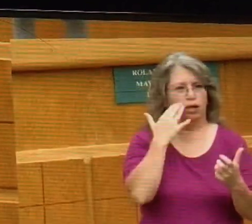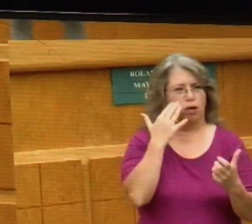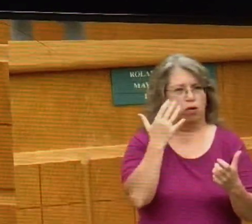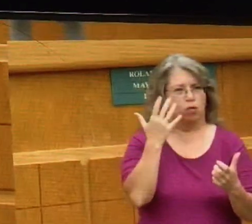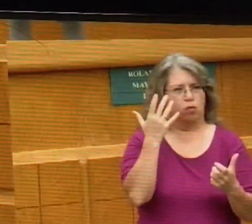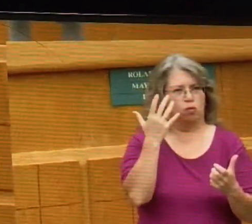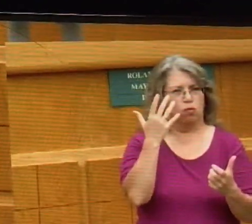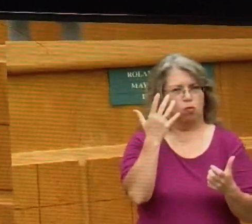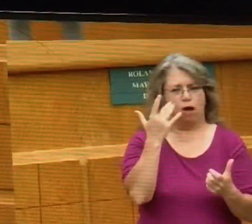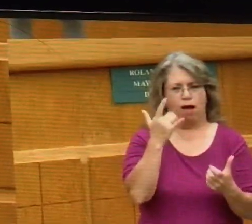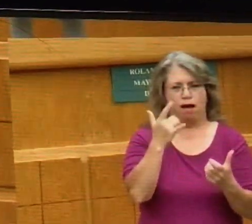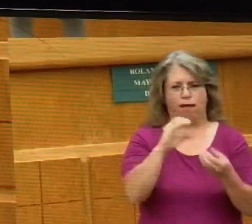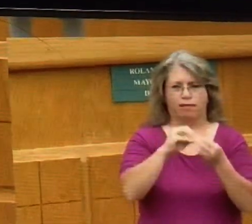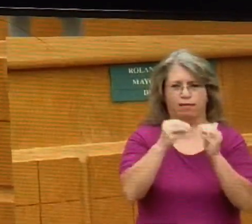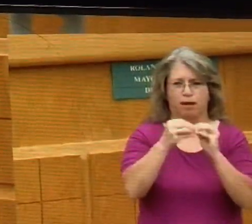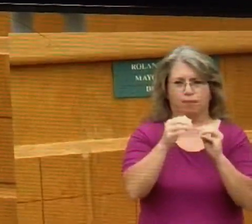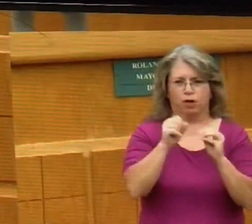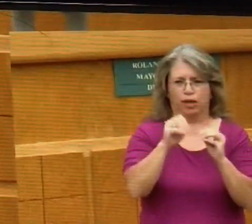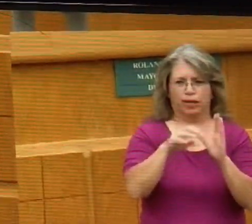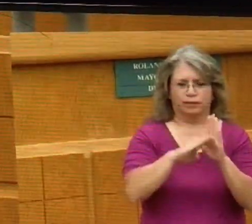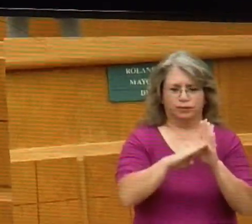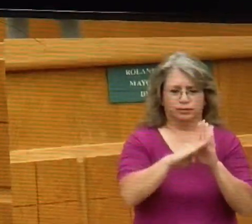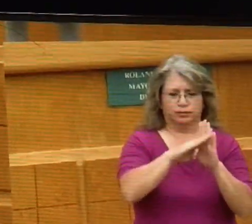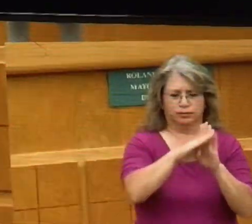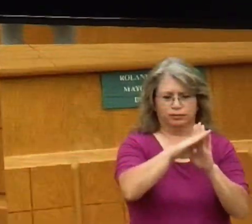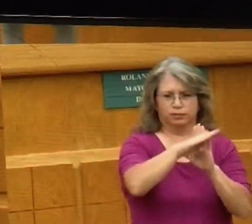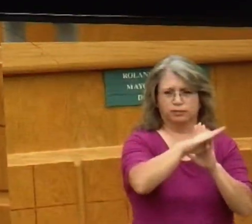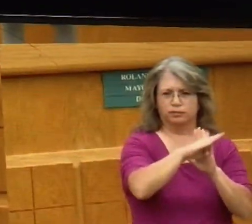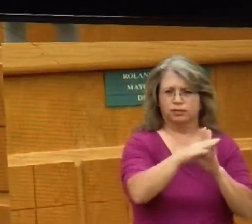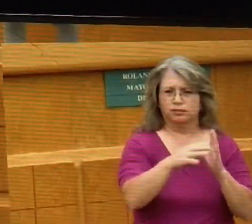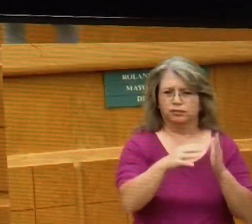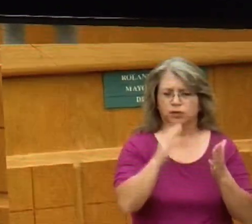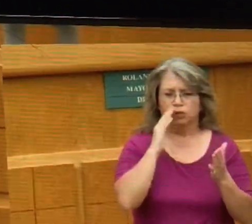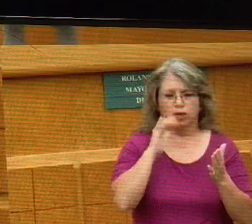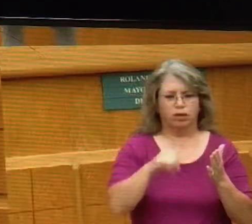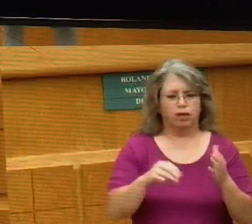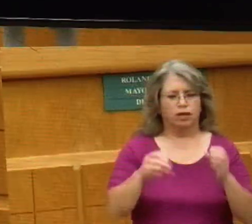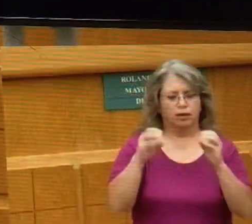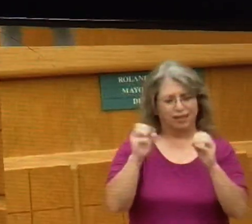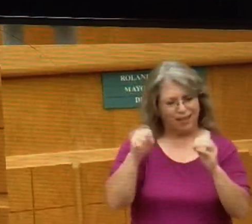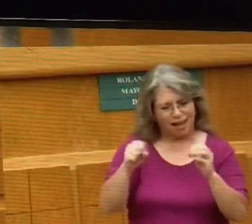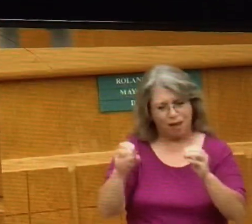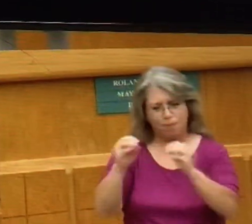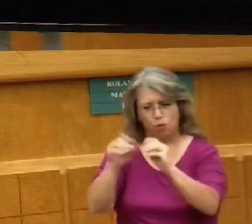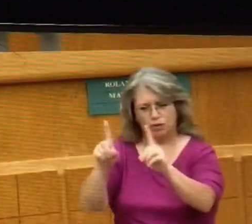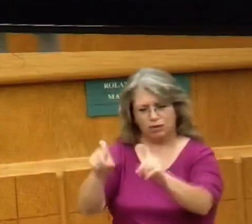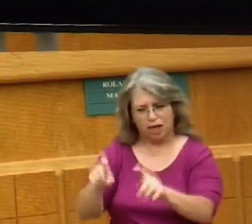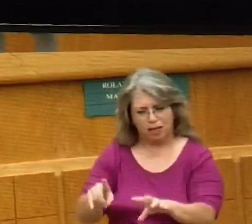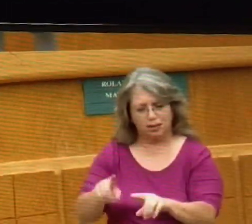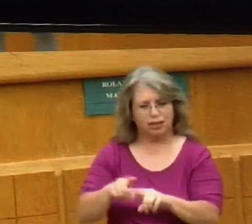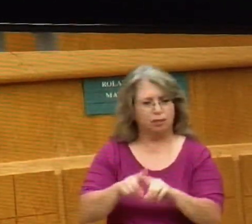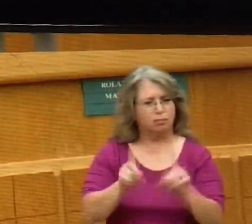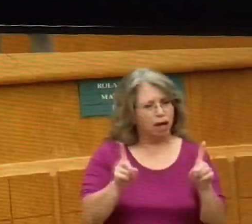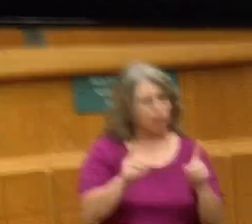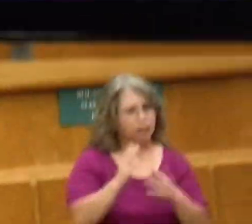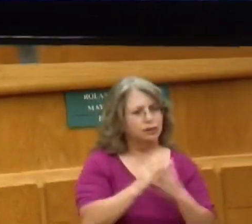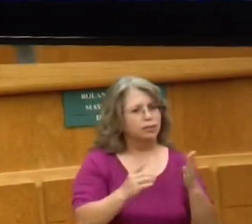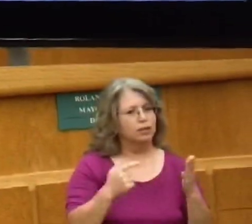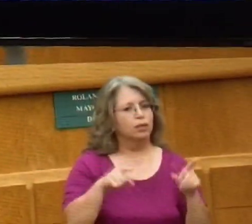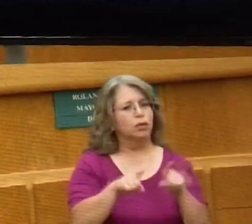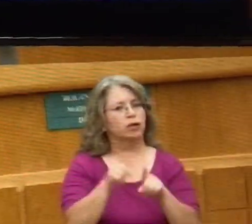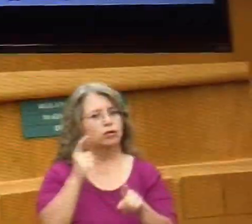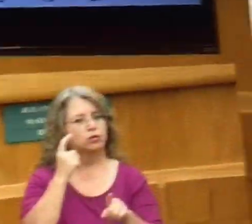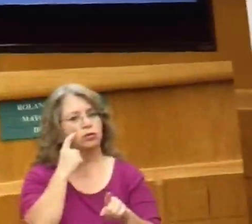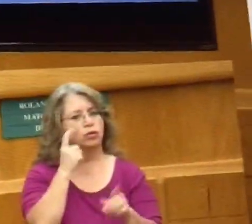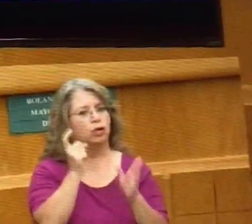in the number of cases in the coastal bend area right now? We know that there's more testing, but something that we also know is that there's more